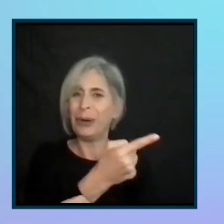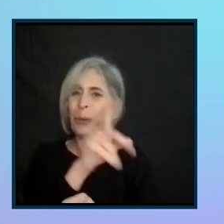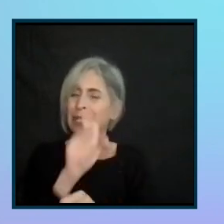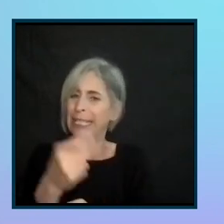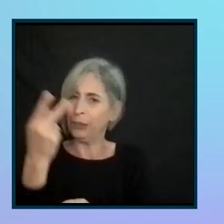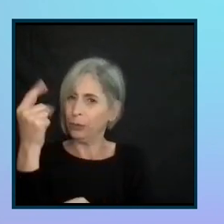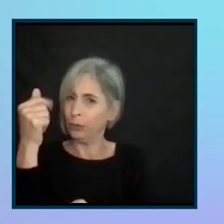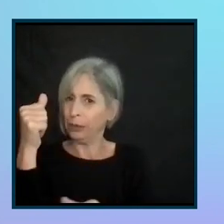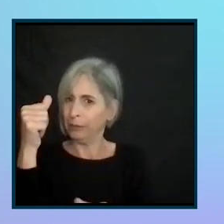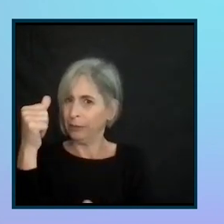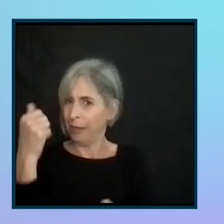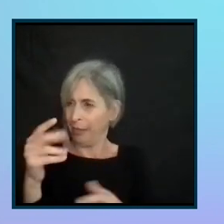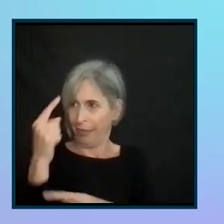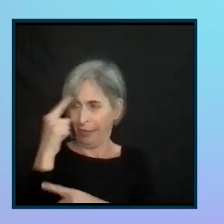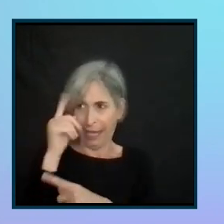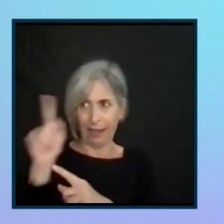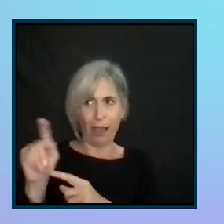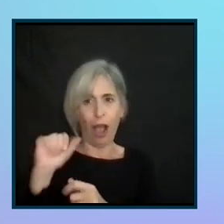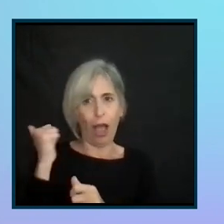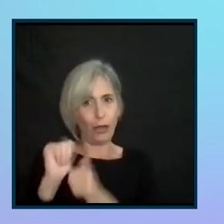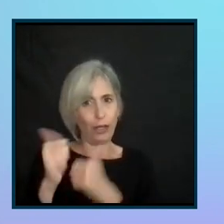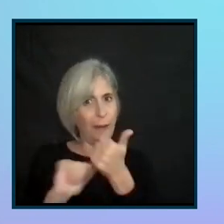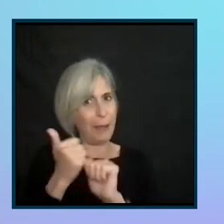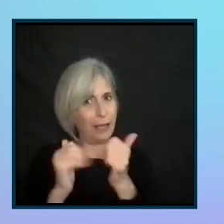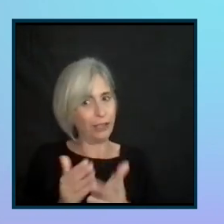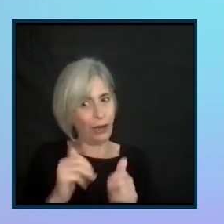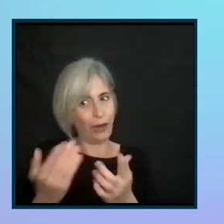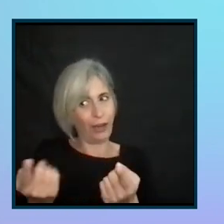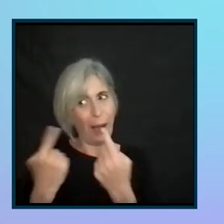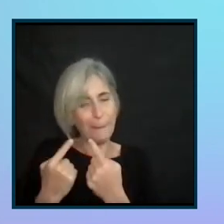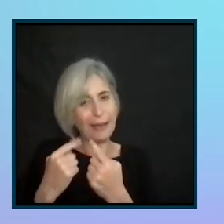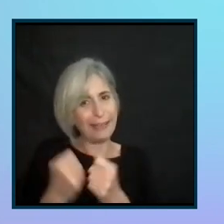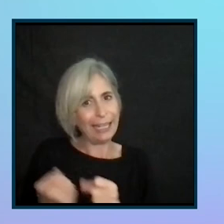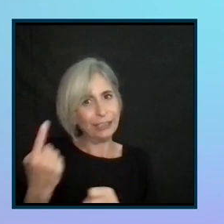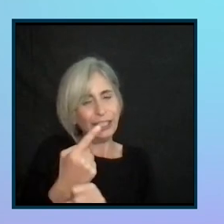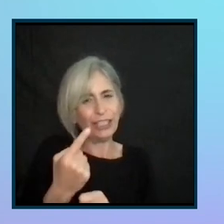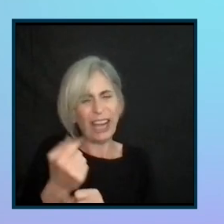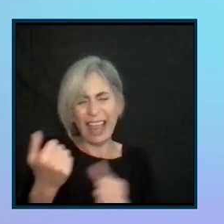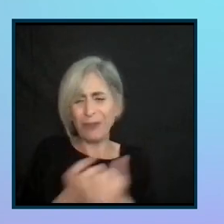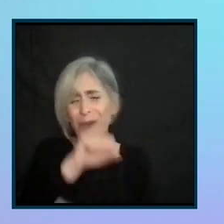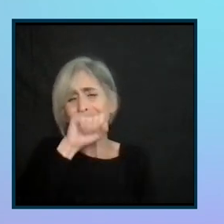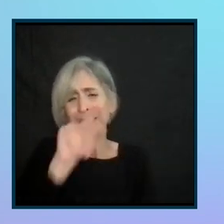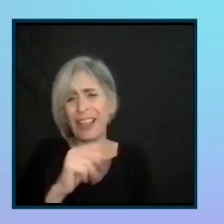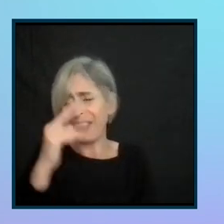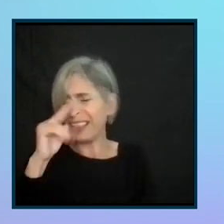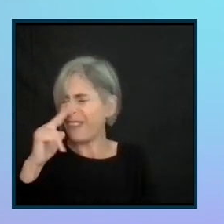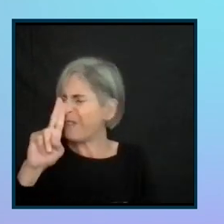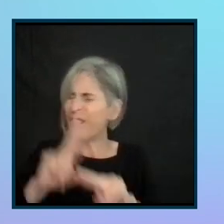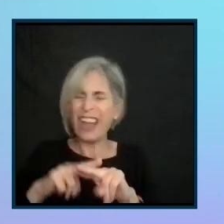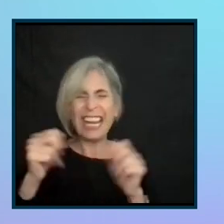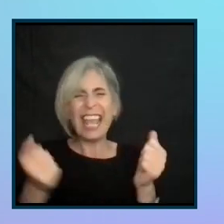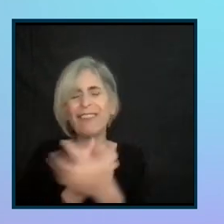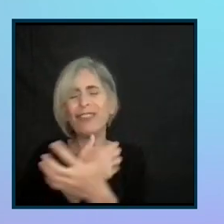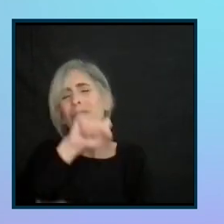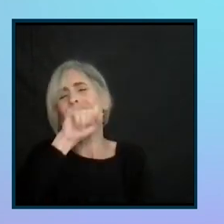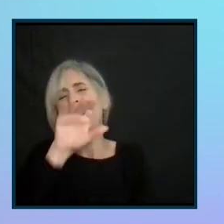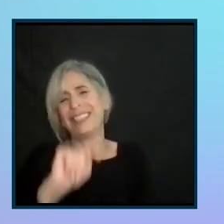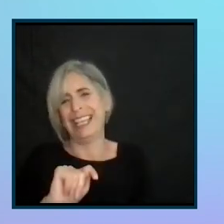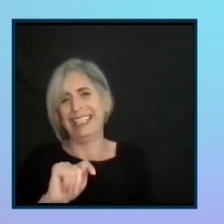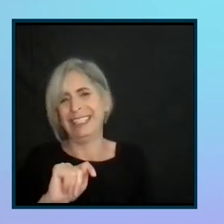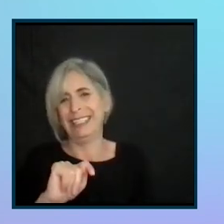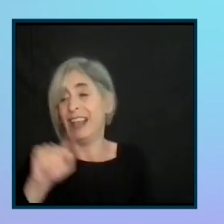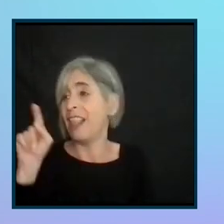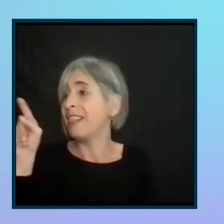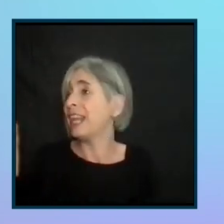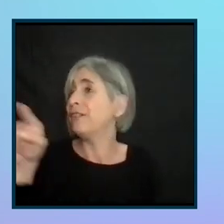on our toes, Brian, because we got some competition next year and everyone loves it. And that's what the fun part is. Everyone loves it. Yeah. A lot of you